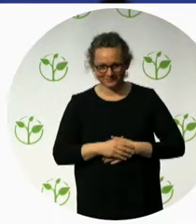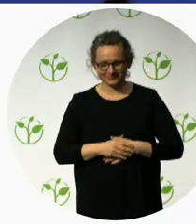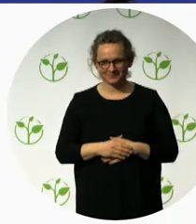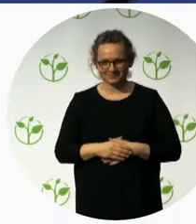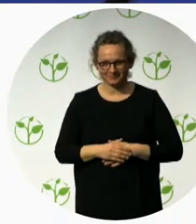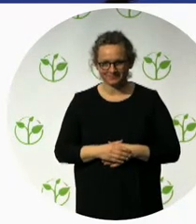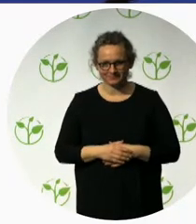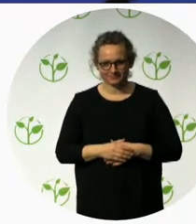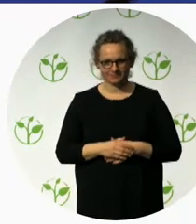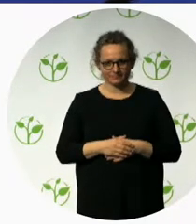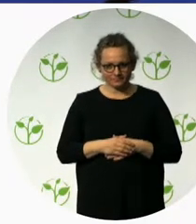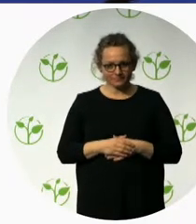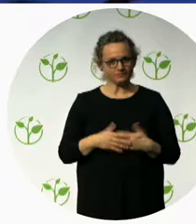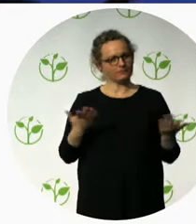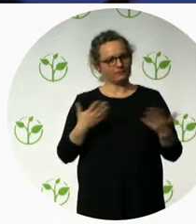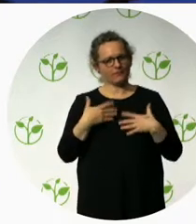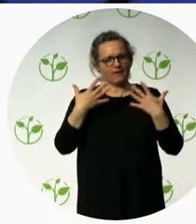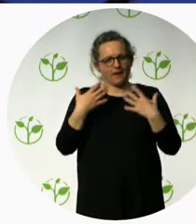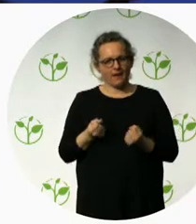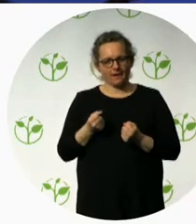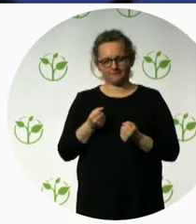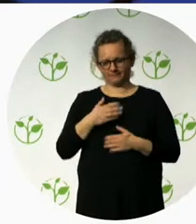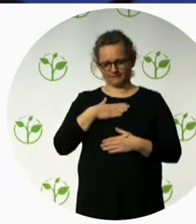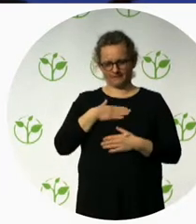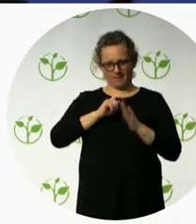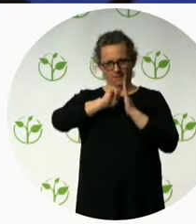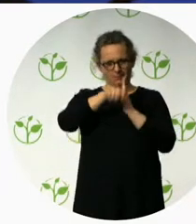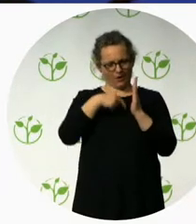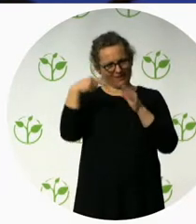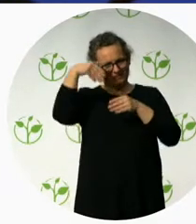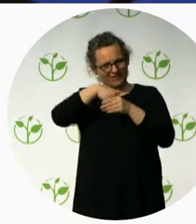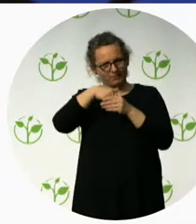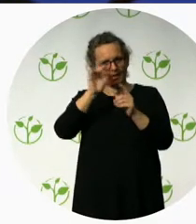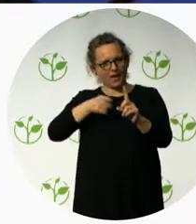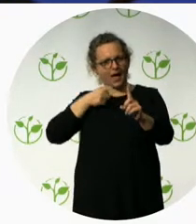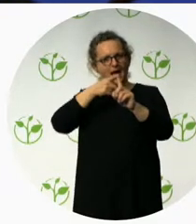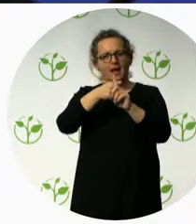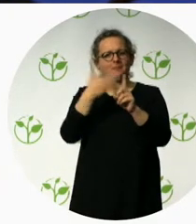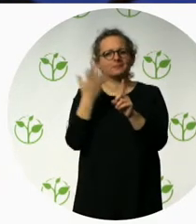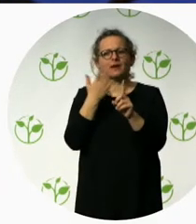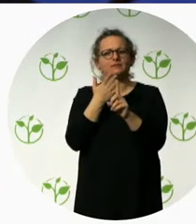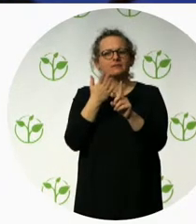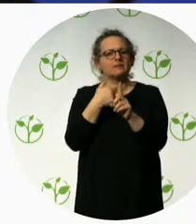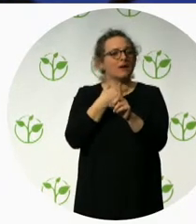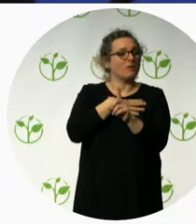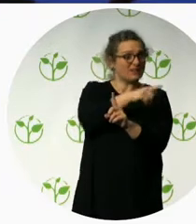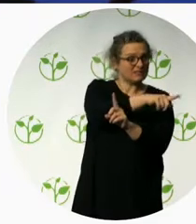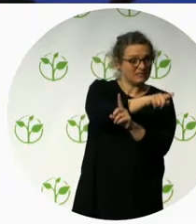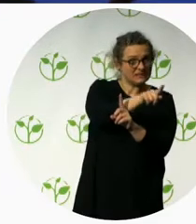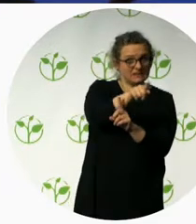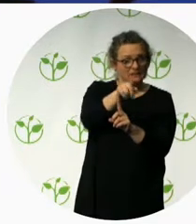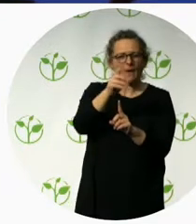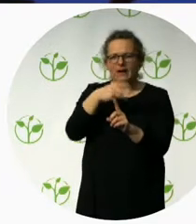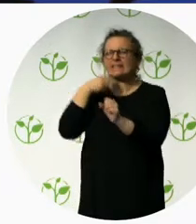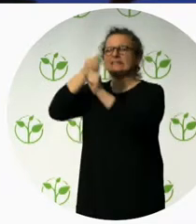and empowerment of people with disabilities, providing autonomy wherever is possible in the tourism field. Well,